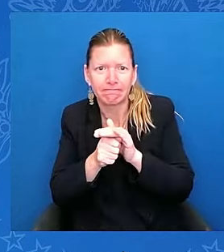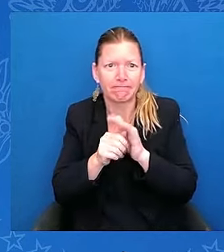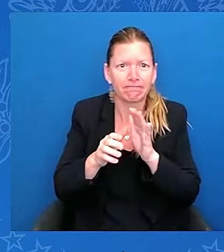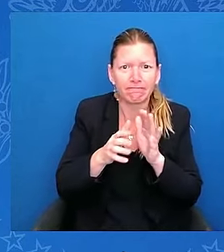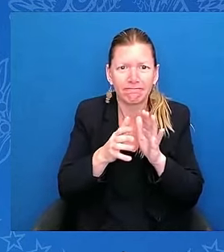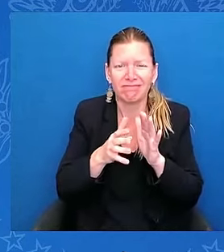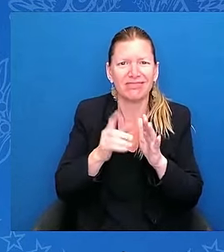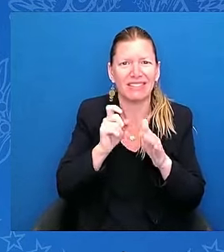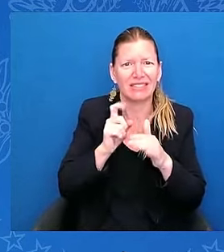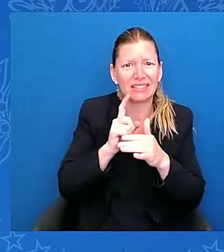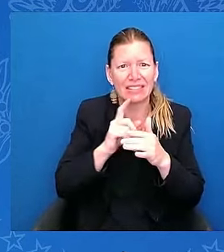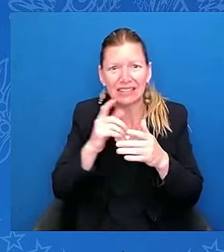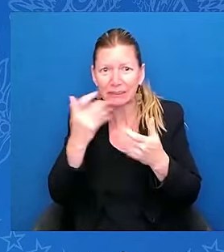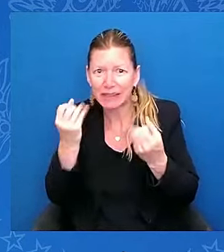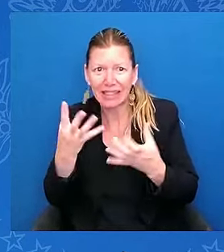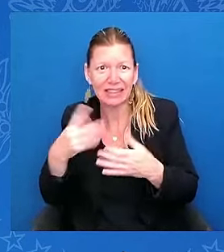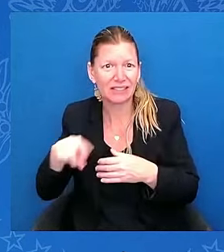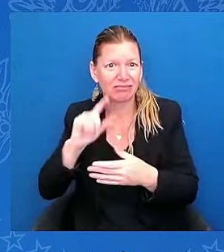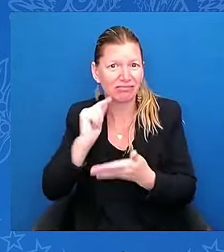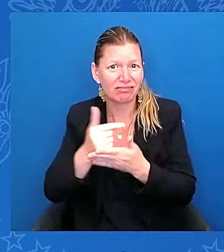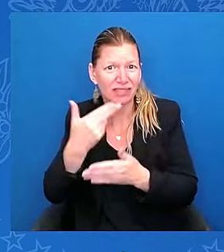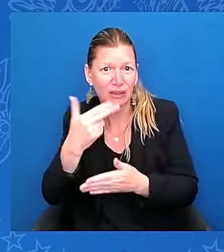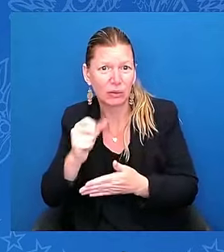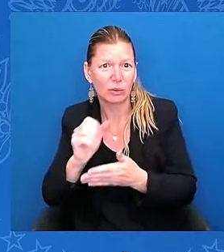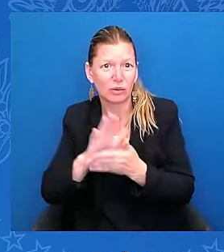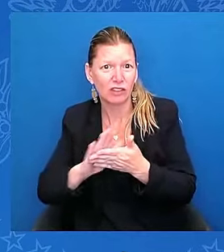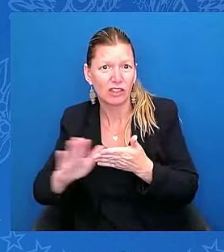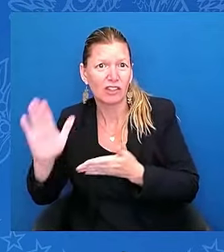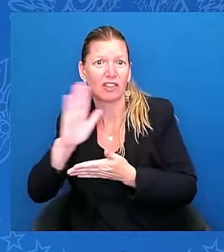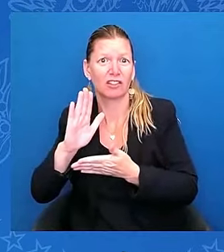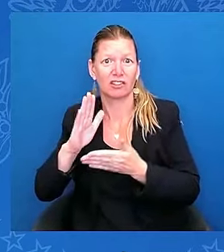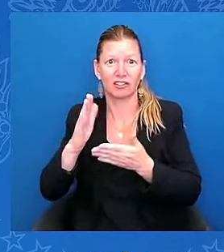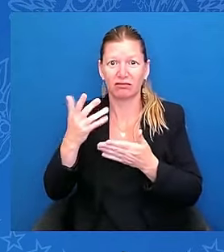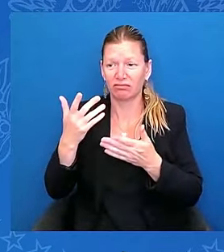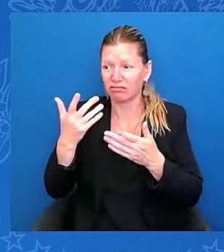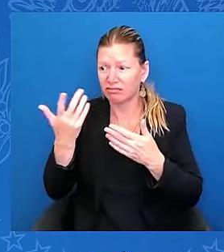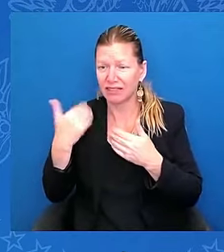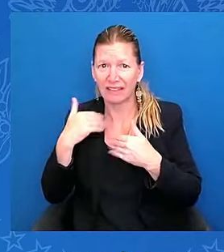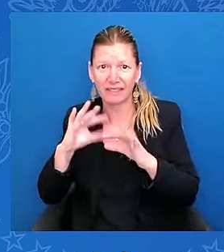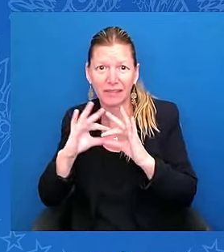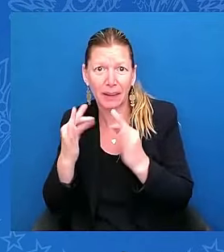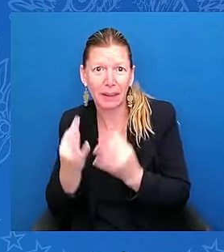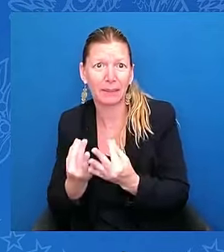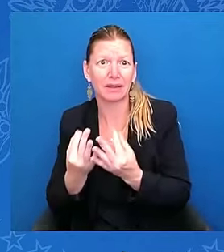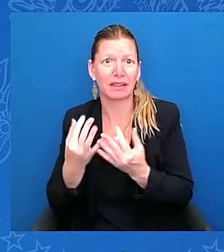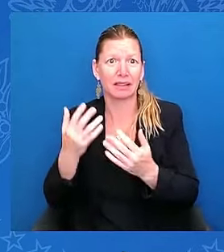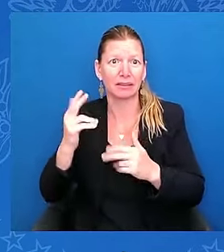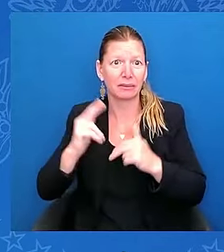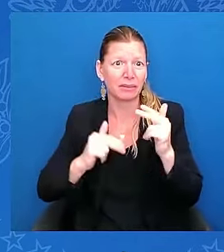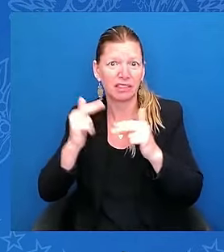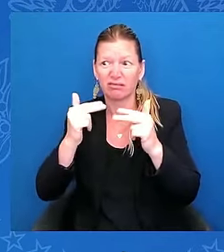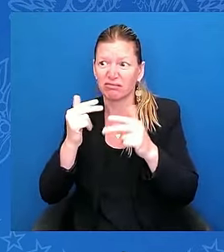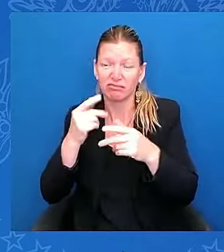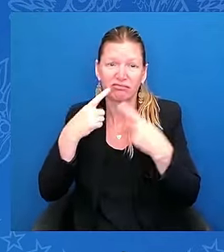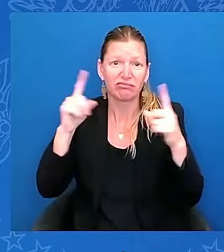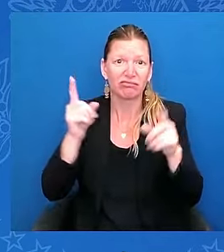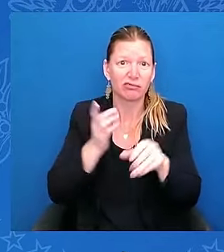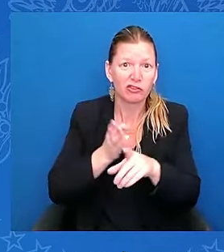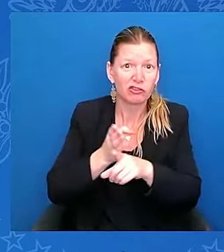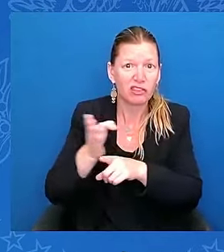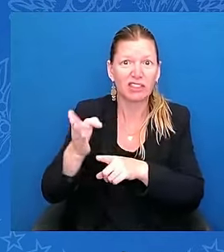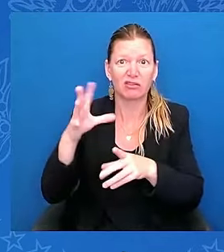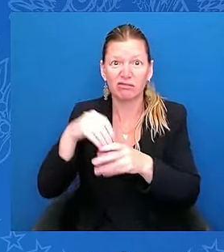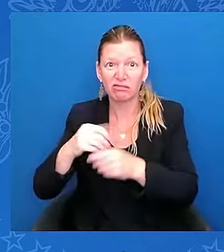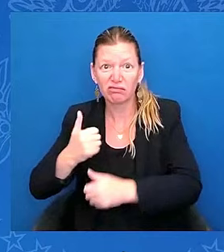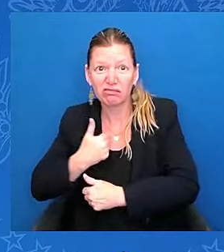serving our nation in uniform, and so, so much more. We're a much better and stronger nation because of DREAMers, like Javier, who